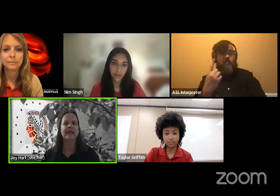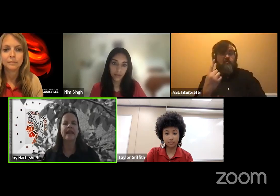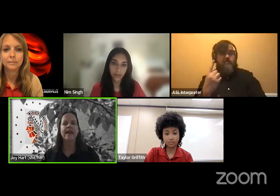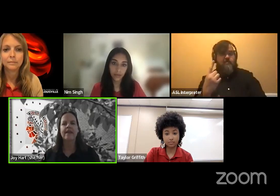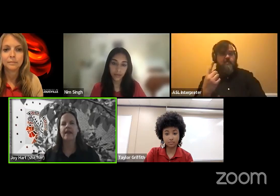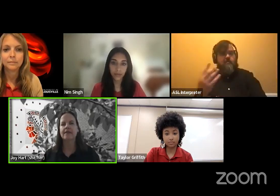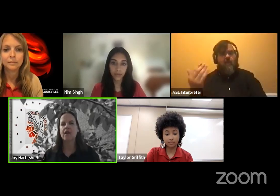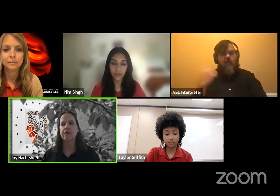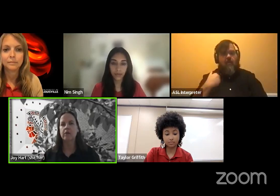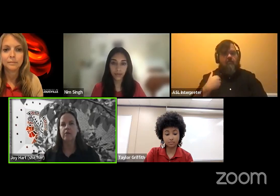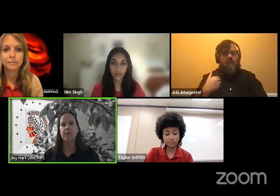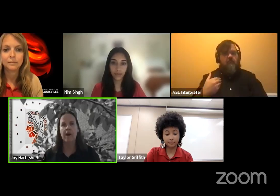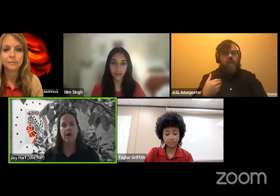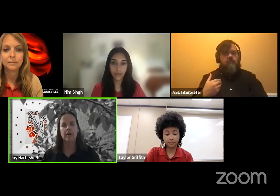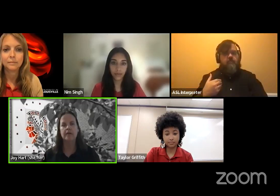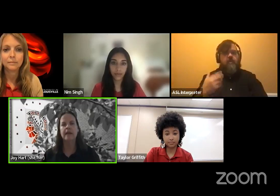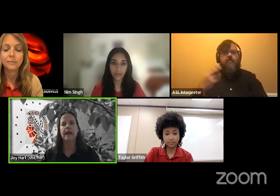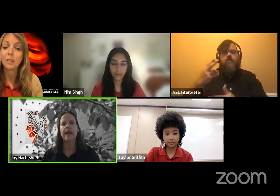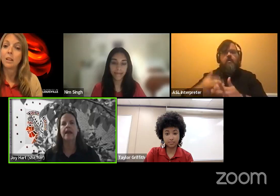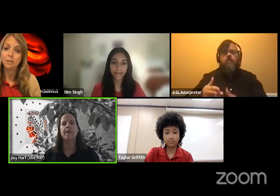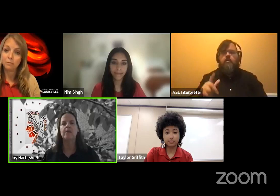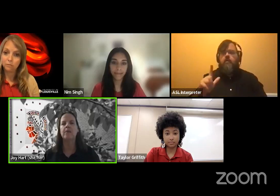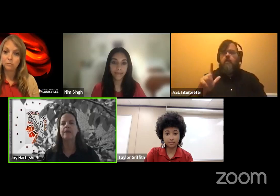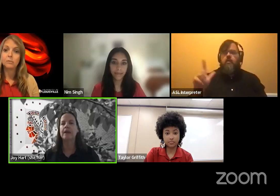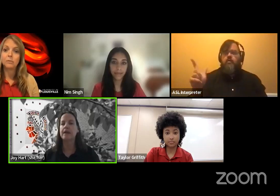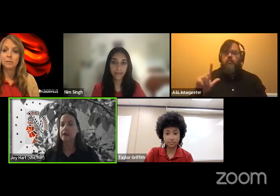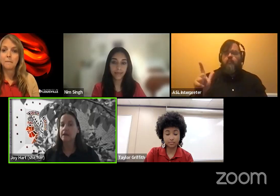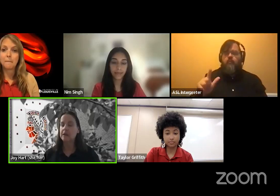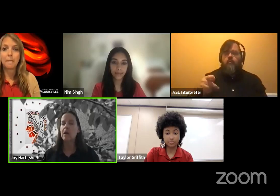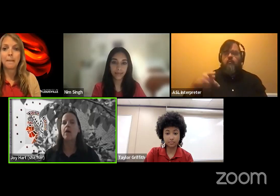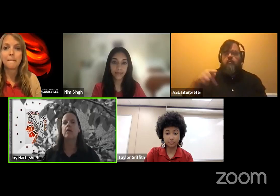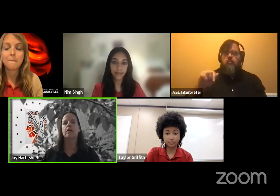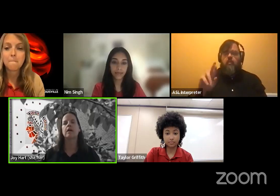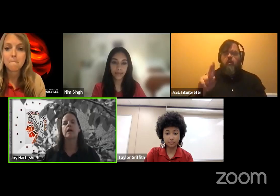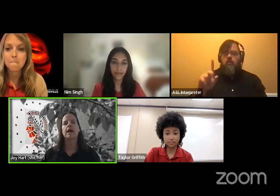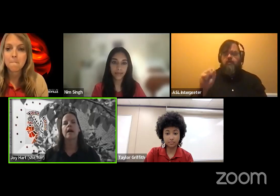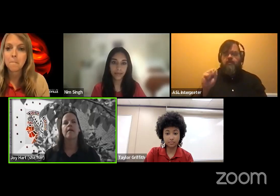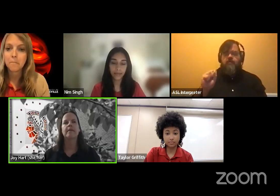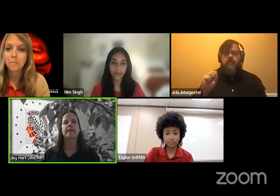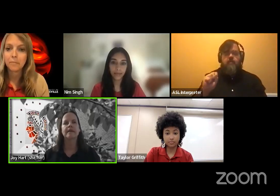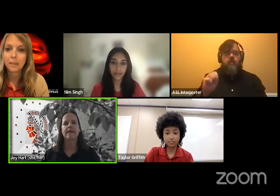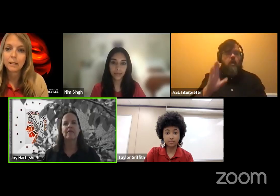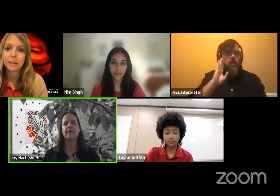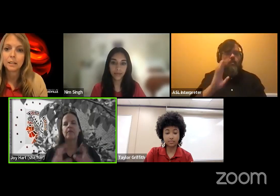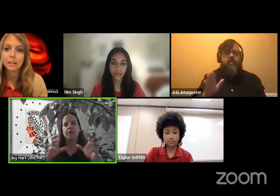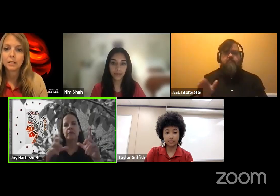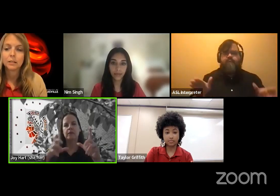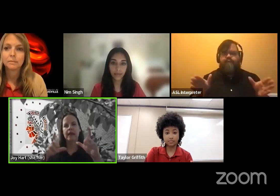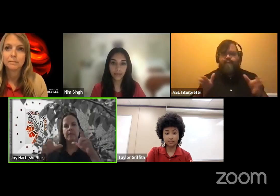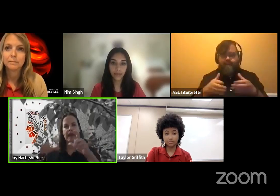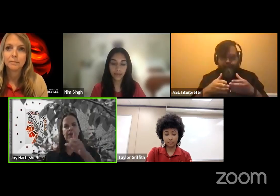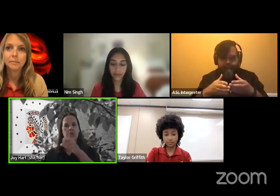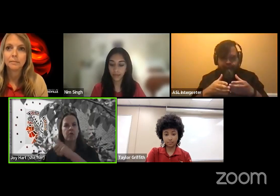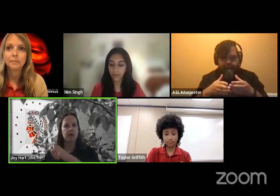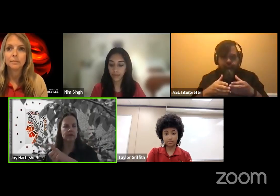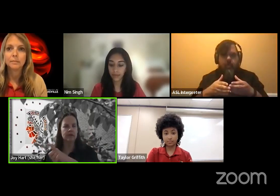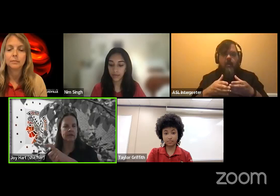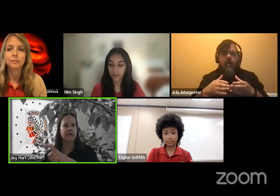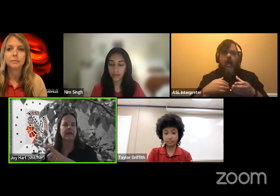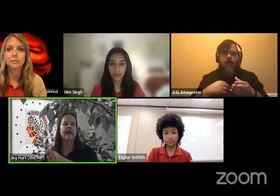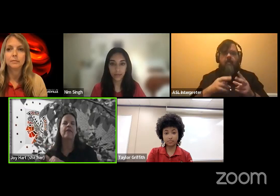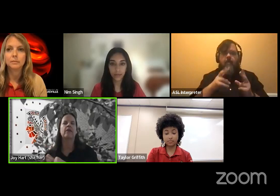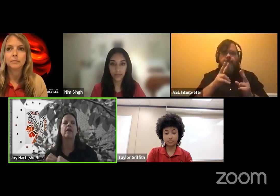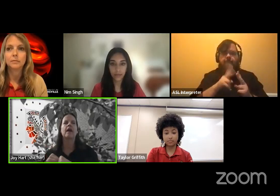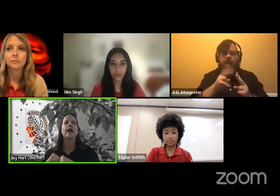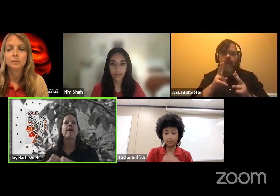that's called Louisville parks. And, um, it will be a, a smaller, um, cassette of people who will take paired courses